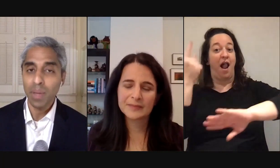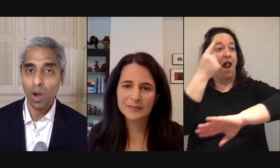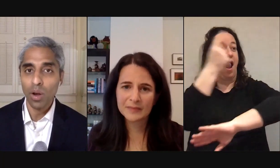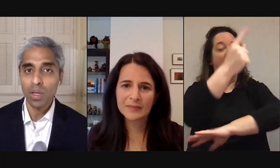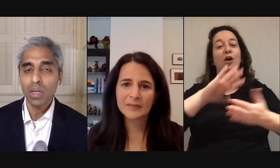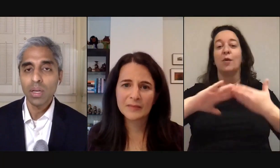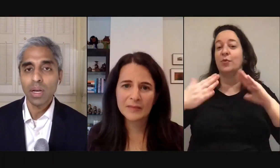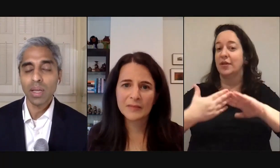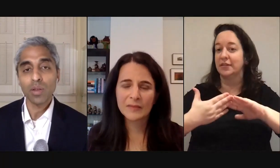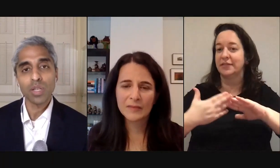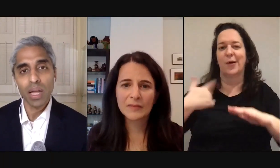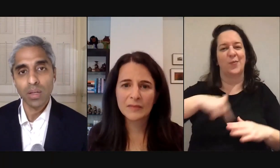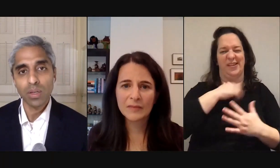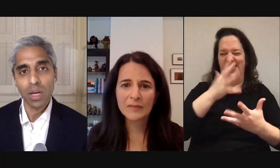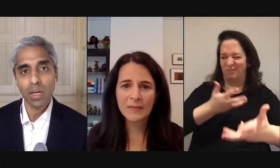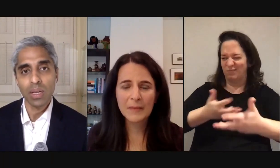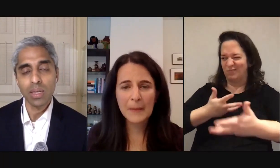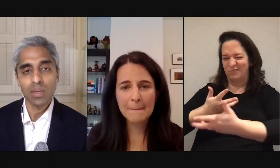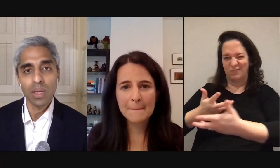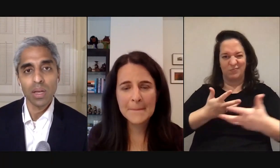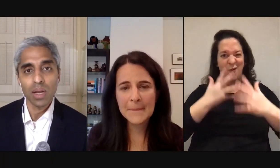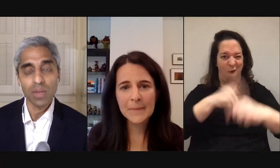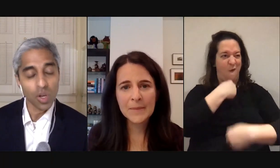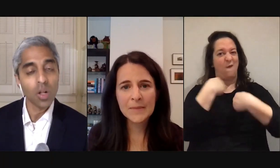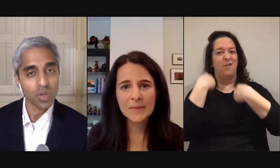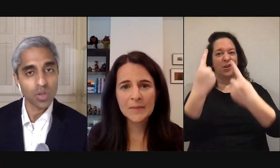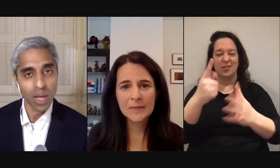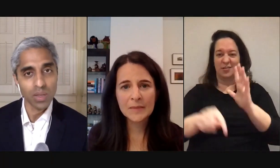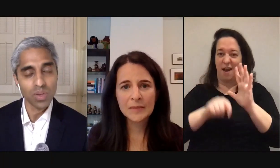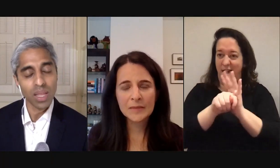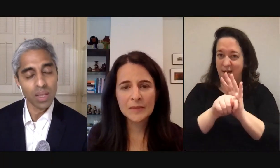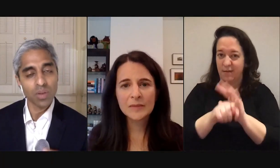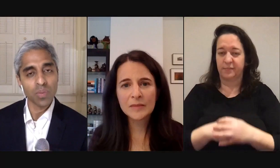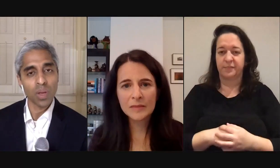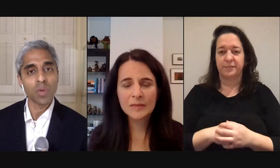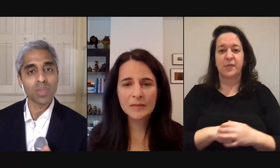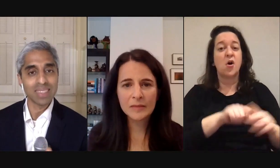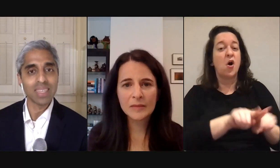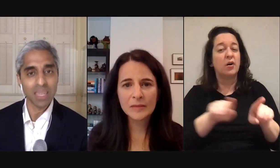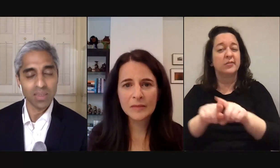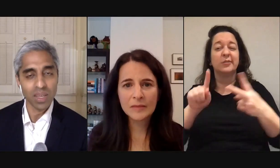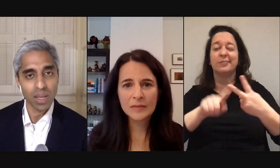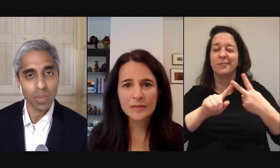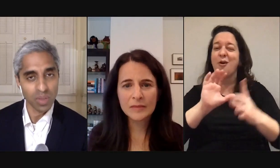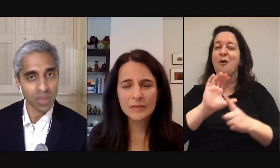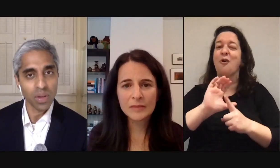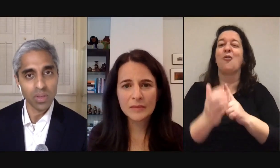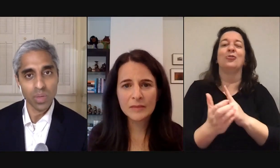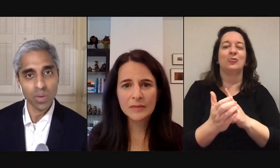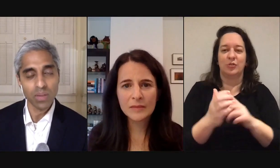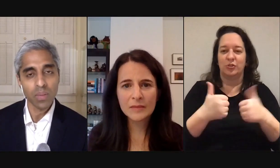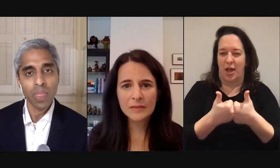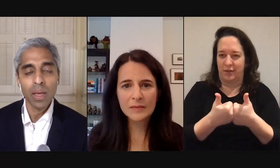time and that can be hard the other challenge uh is is a cultural challenge resulting is one of the most insidious and and most